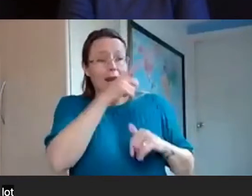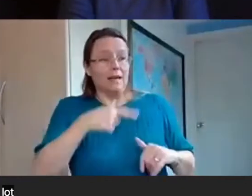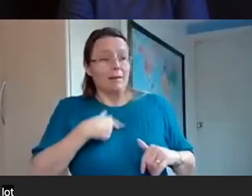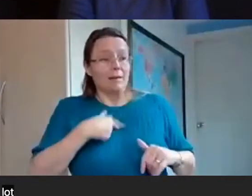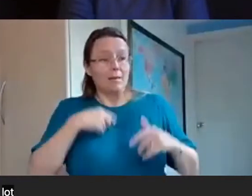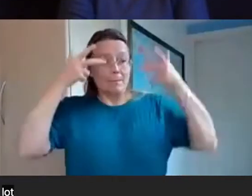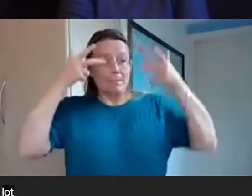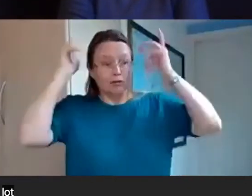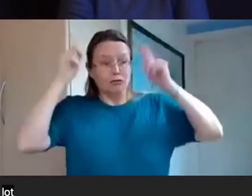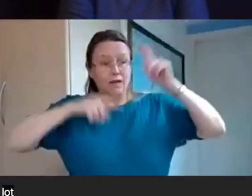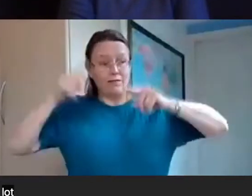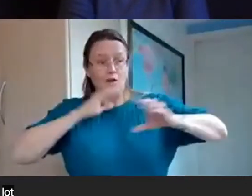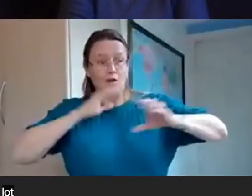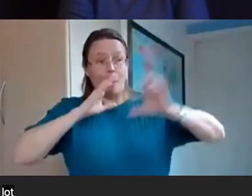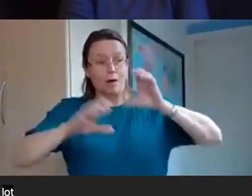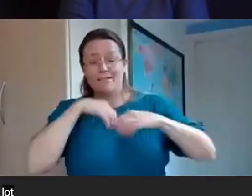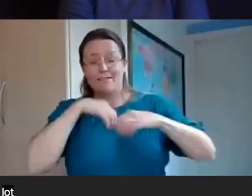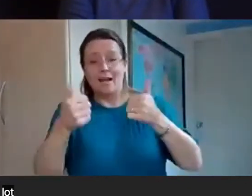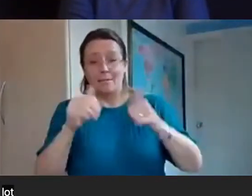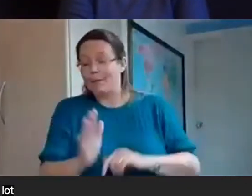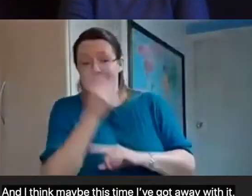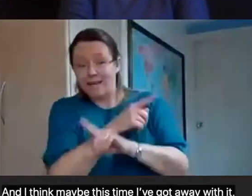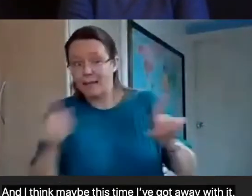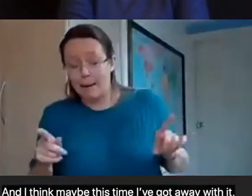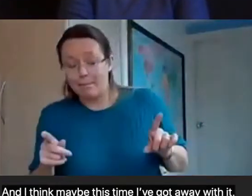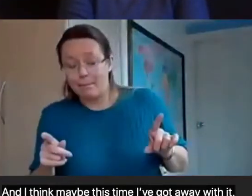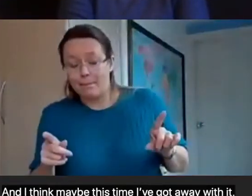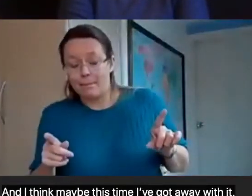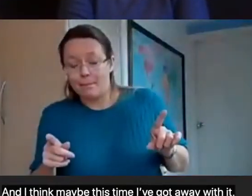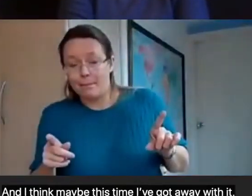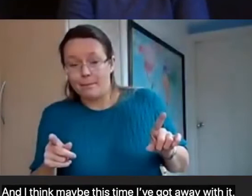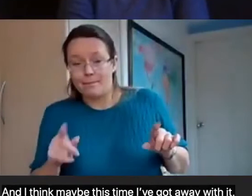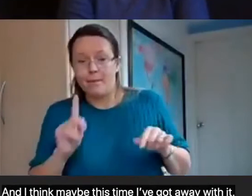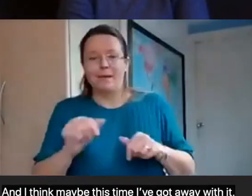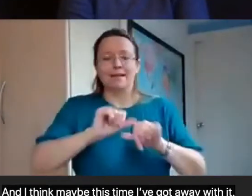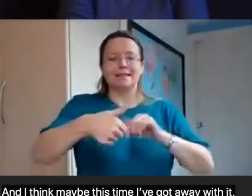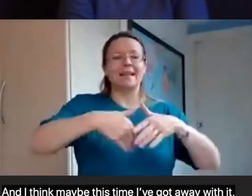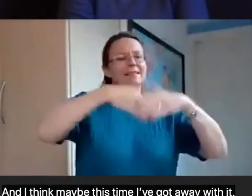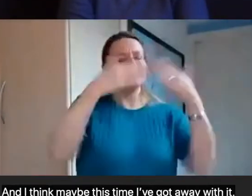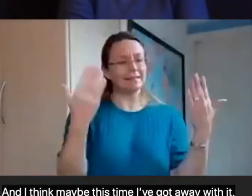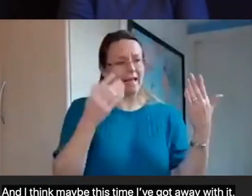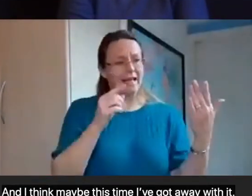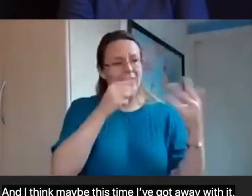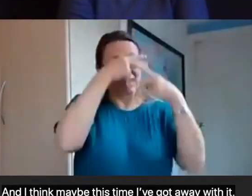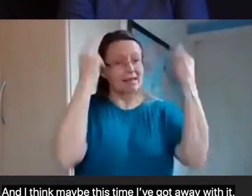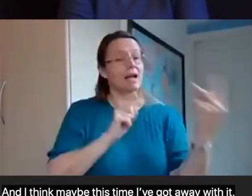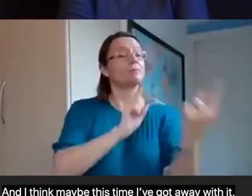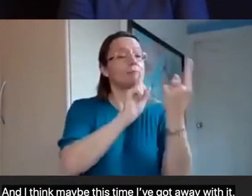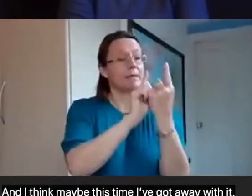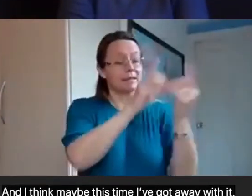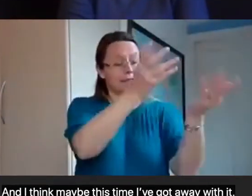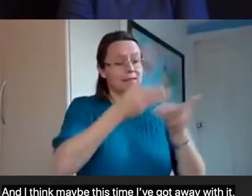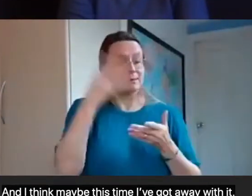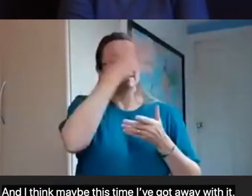neurodivergent style of communication hasn't offended anyone. But the next day I meet that nun for spiritual direction. And she